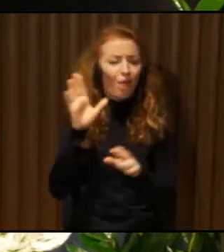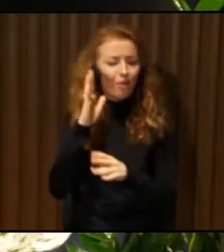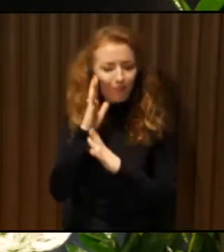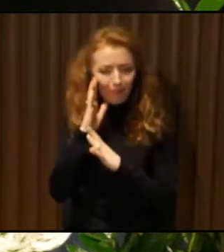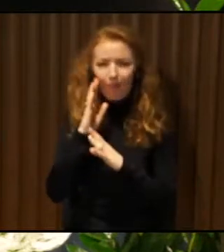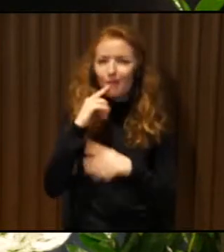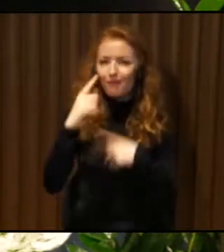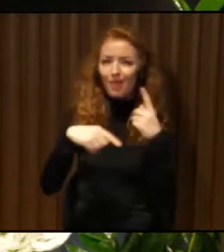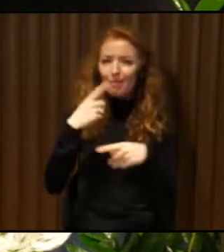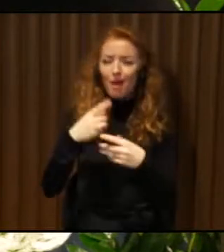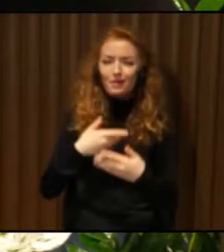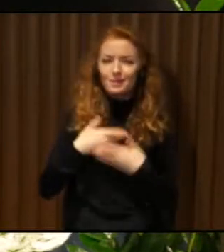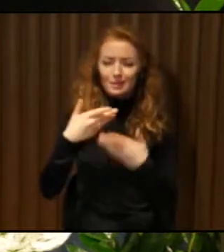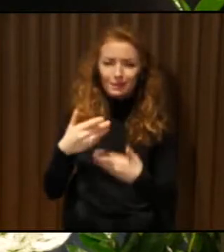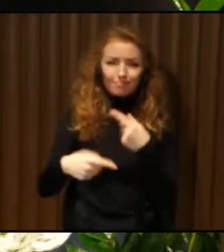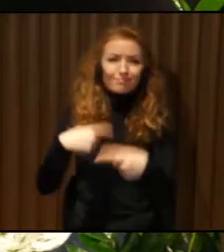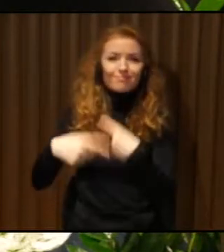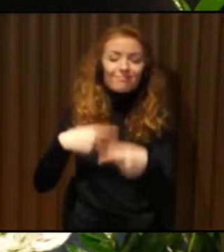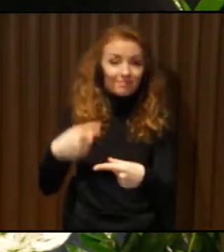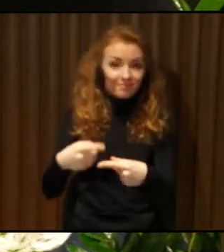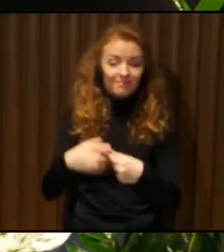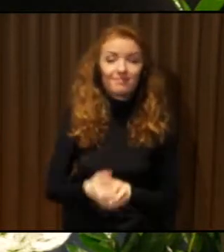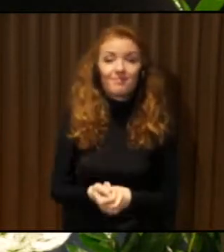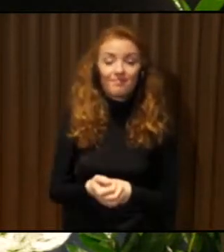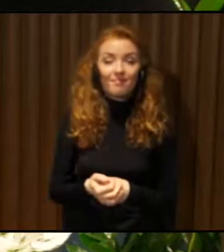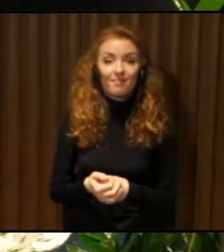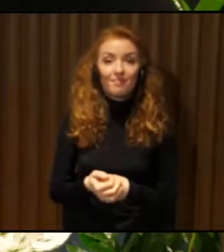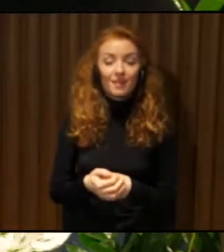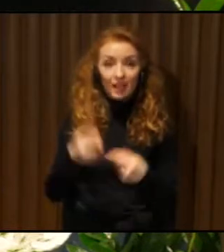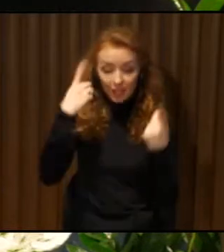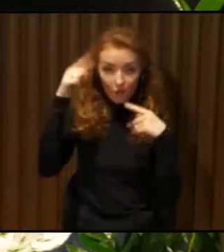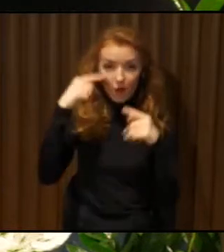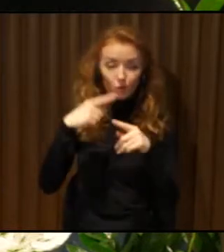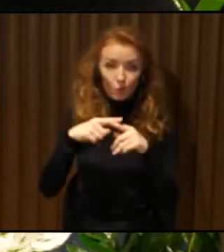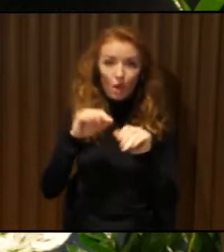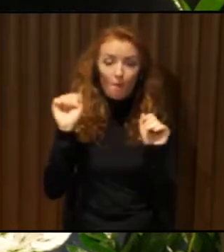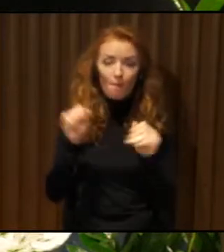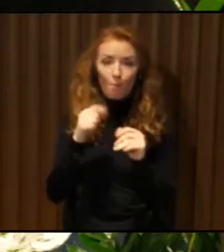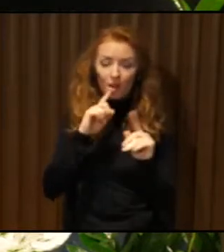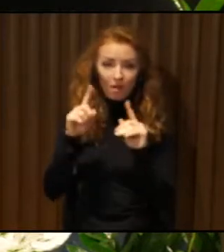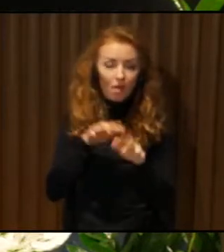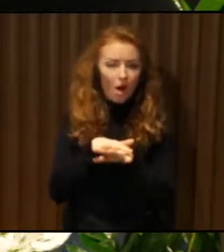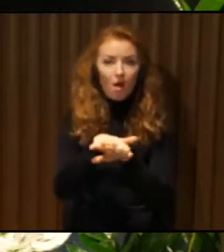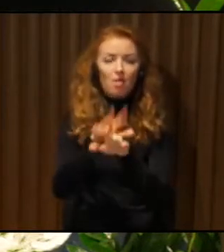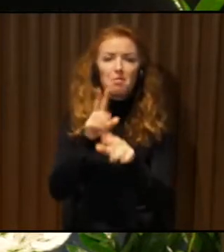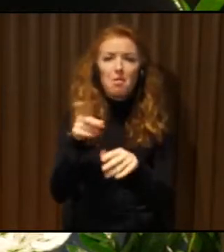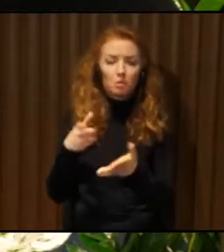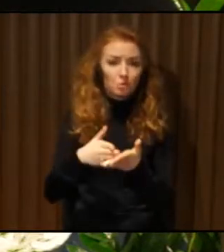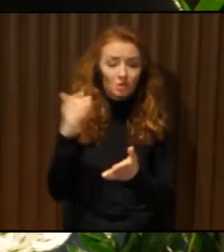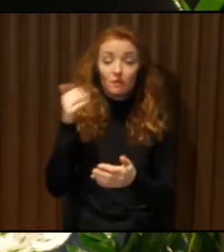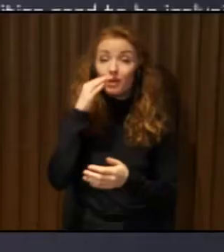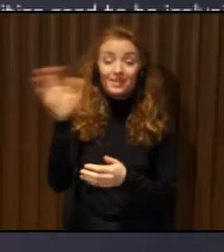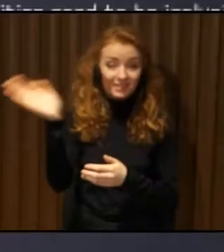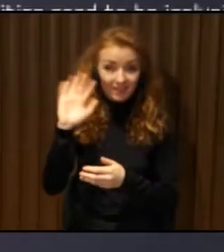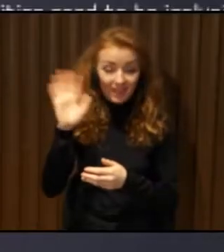And innovation is always there. So how it works? Hello, everybody. I hope you can hear me